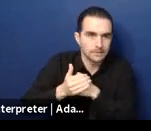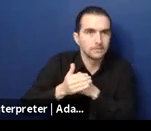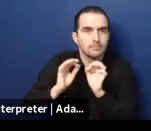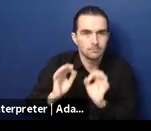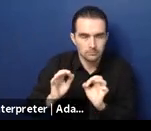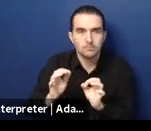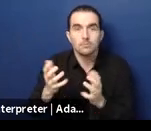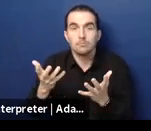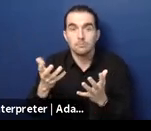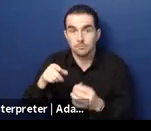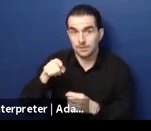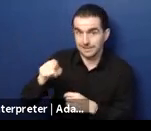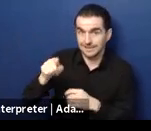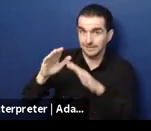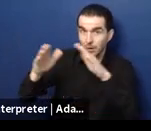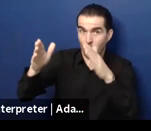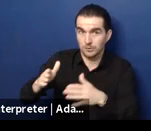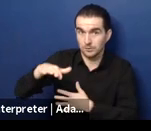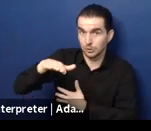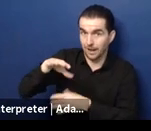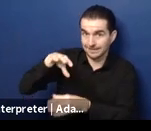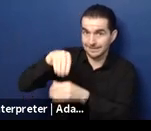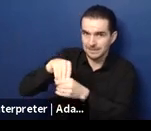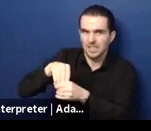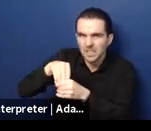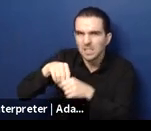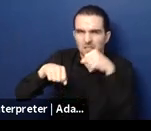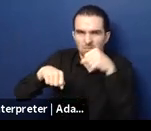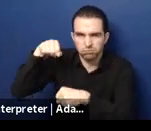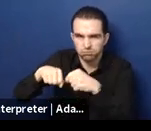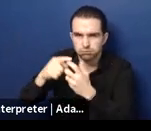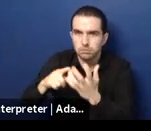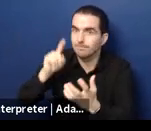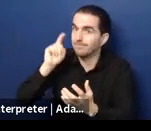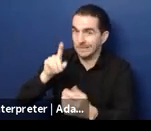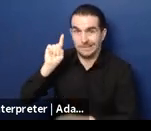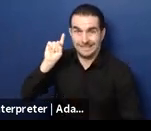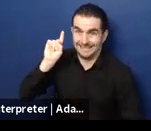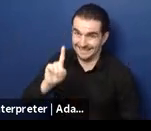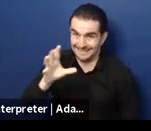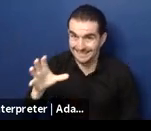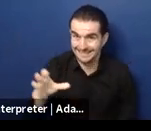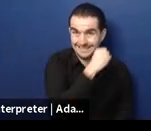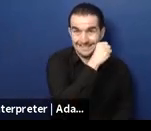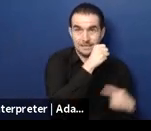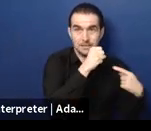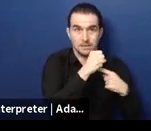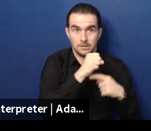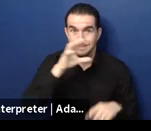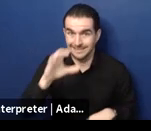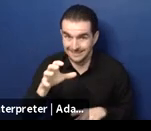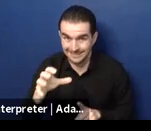in Romania. Again, a high proportion of children with disability. I think part of the